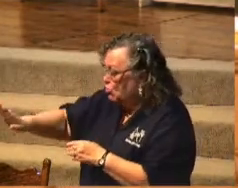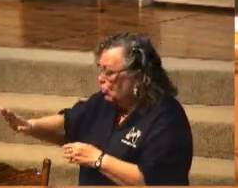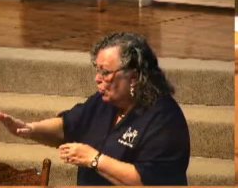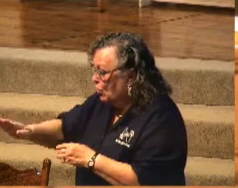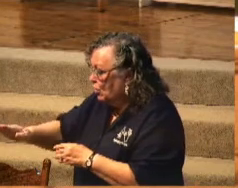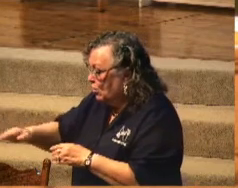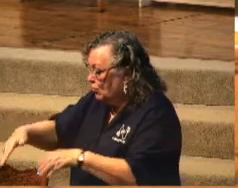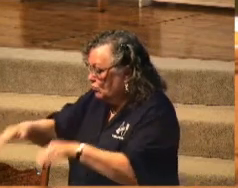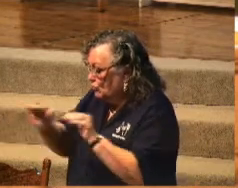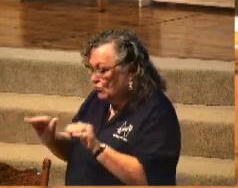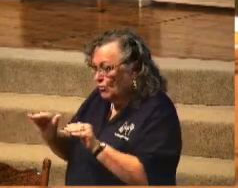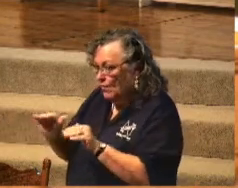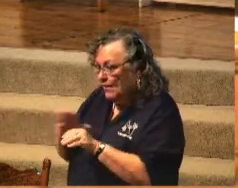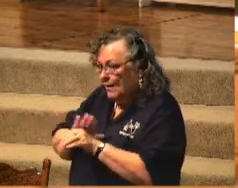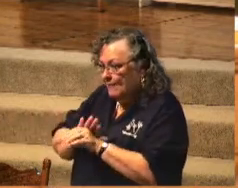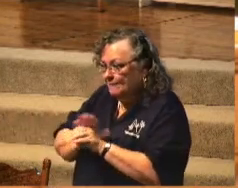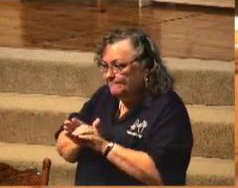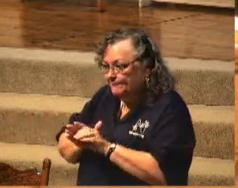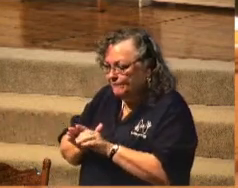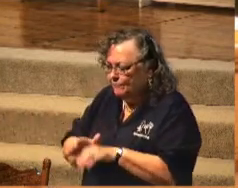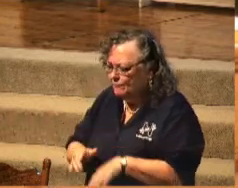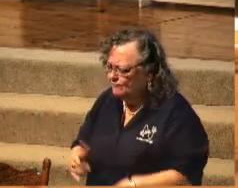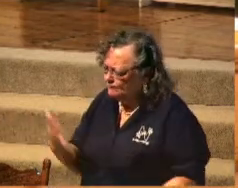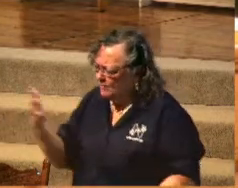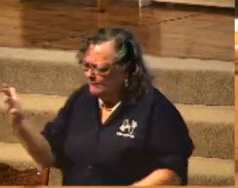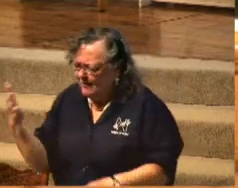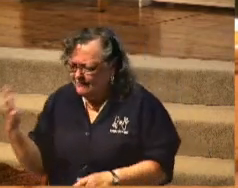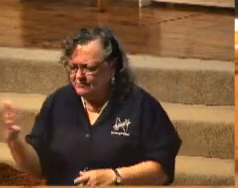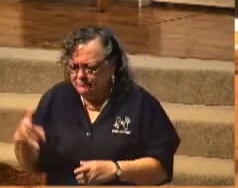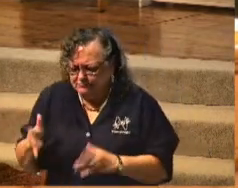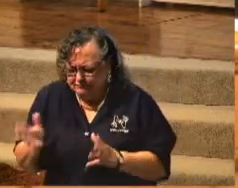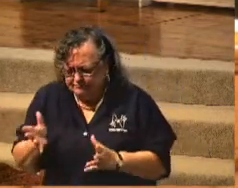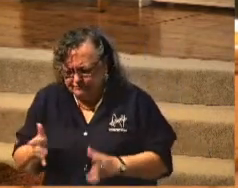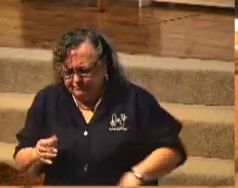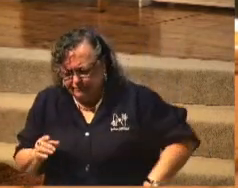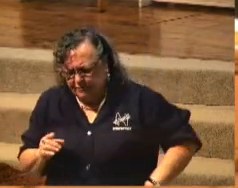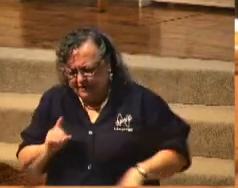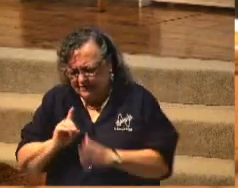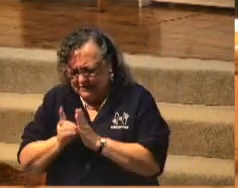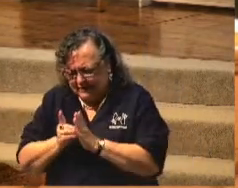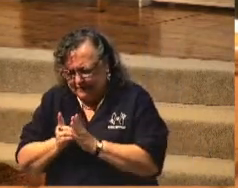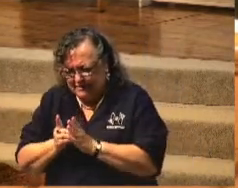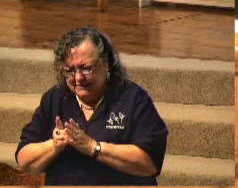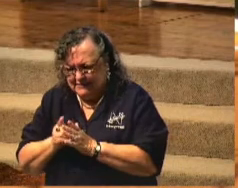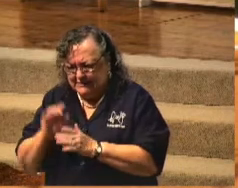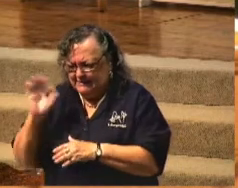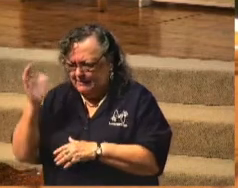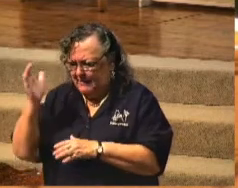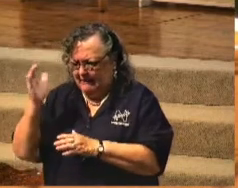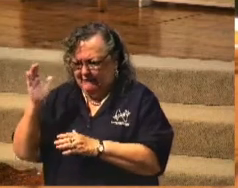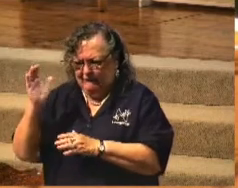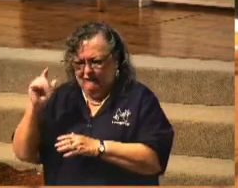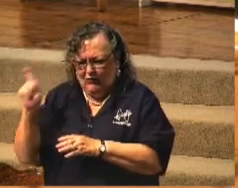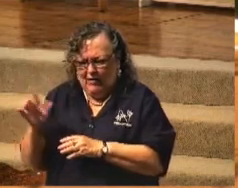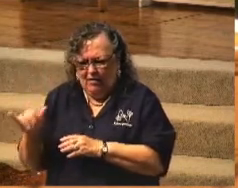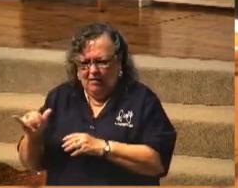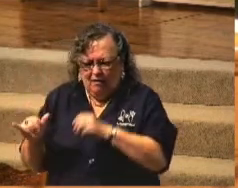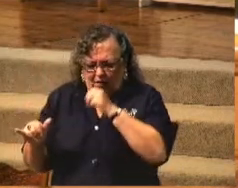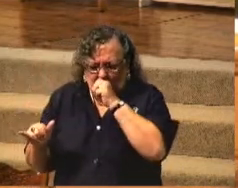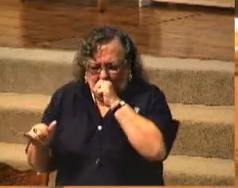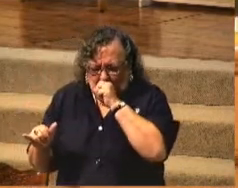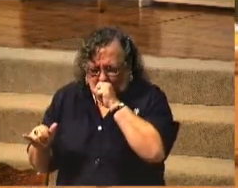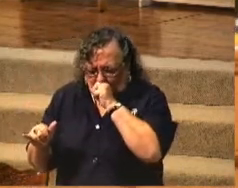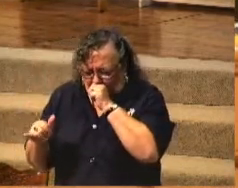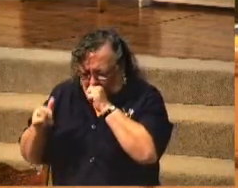The captain stood there for quite a long time. A few seconds seemed like forever. He lowered his